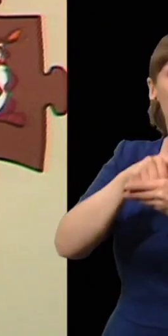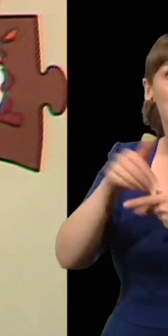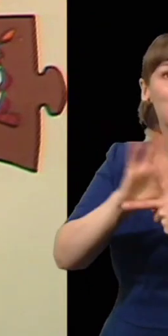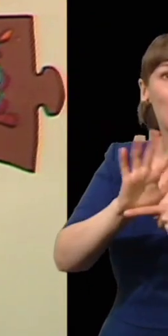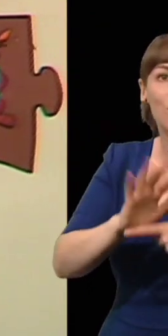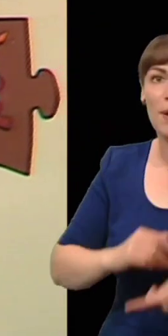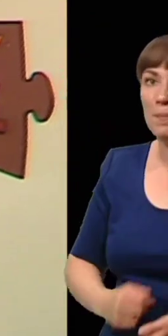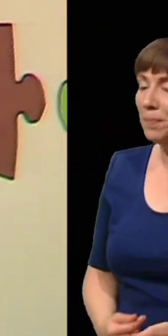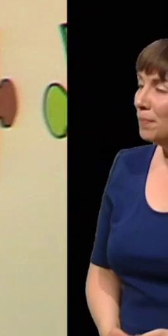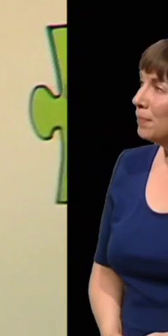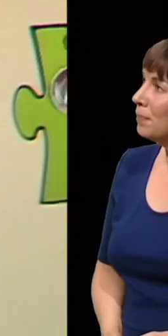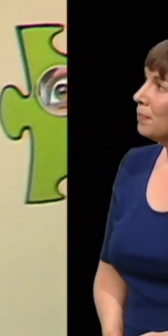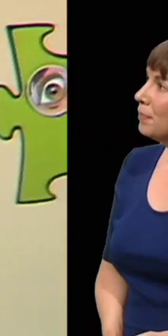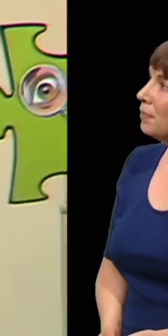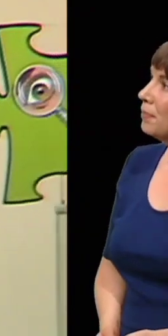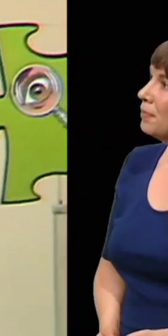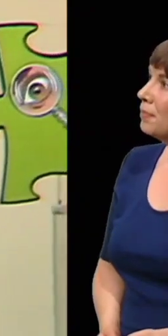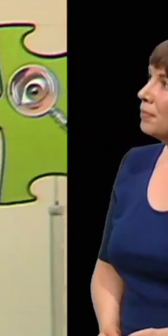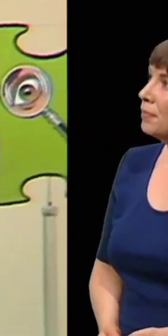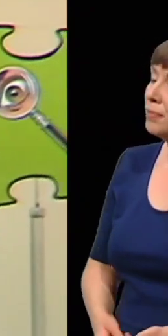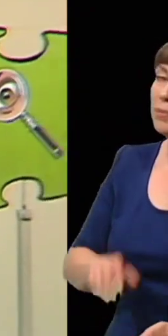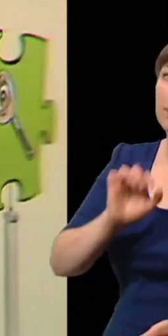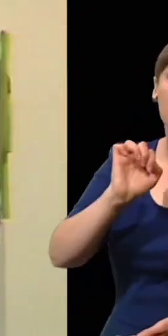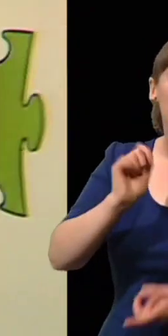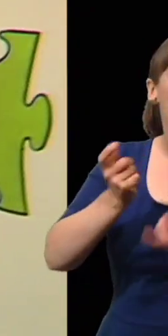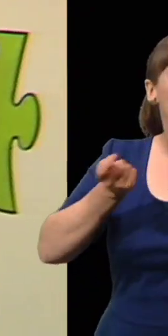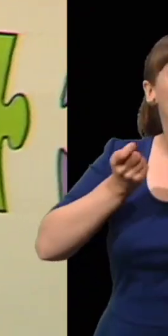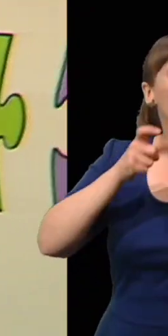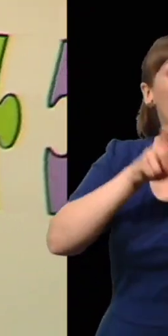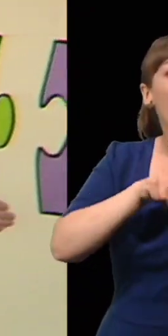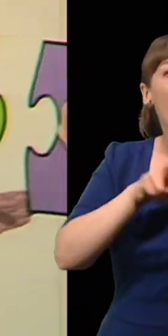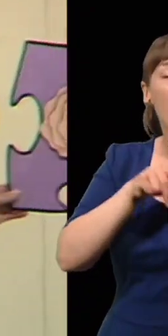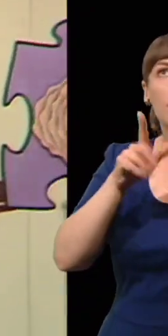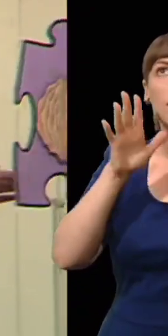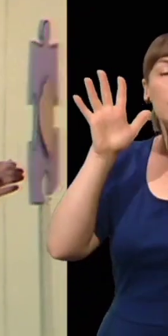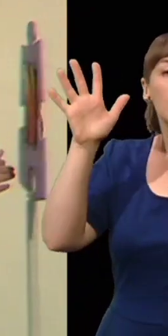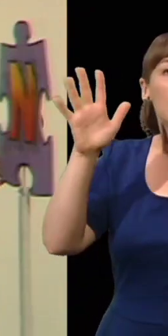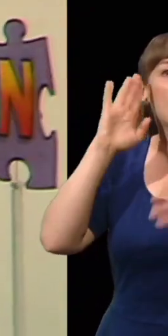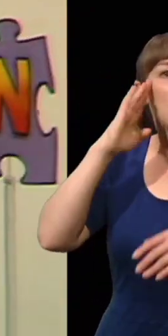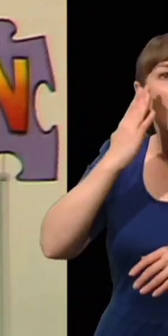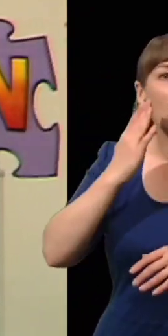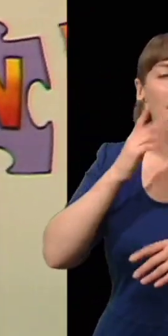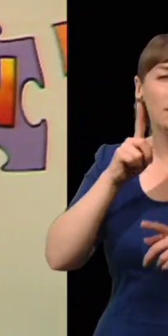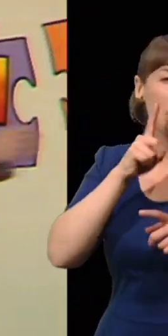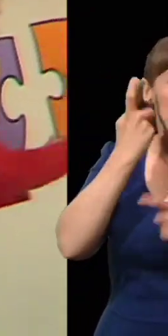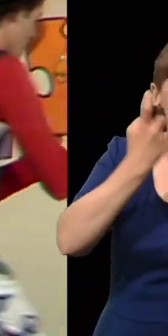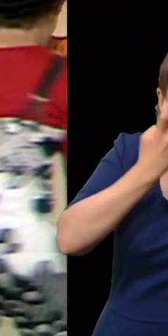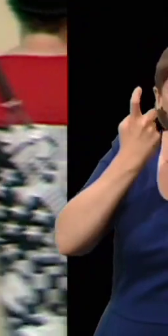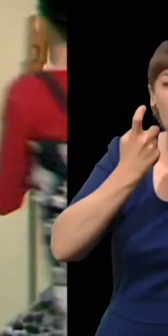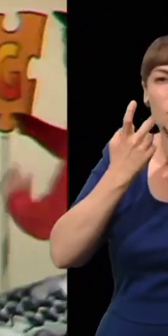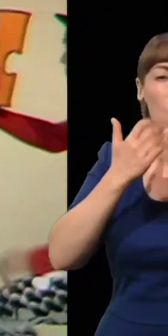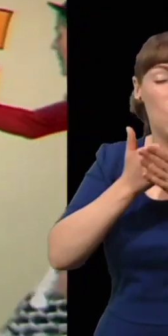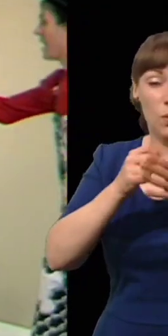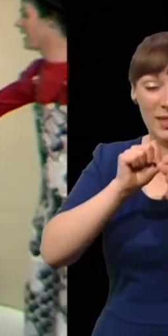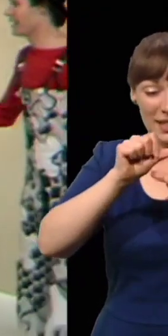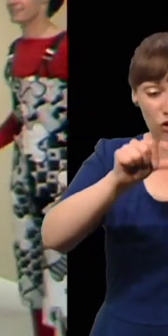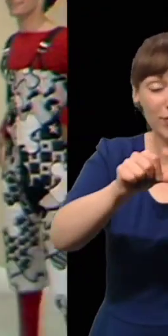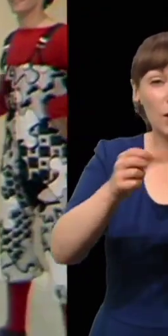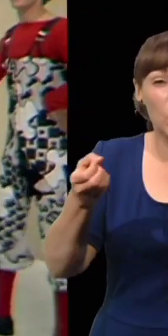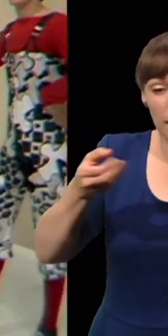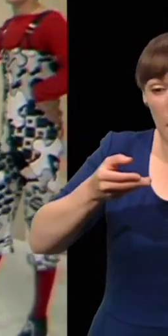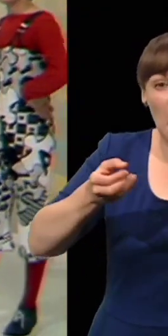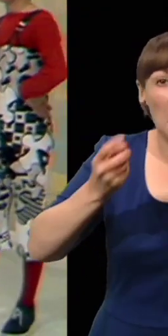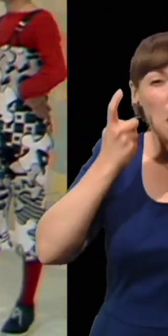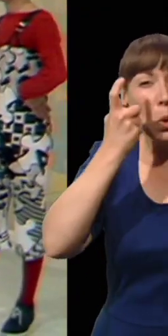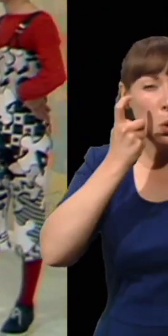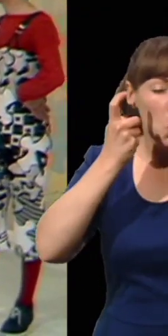word Clive is puzzle crazy so there were always clues within clues and things you could follow over the whole series and things that